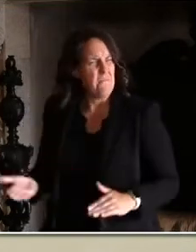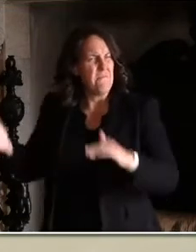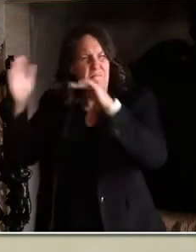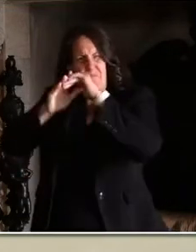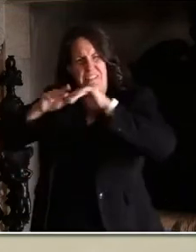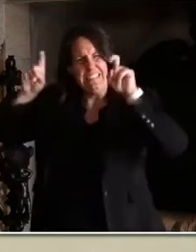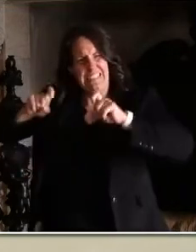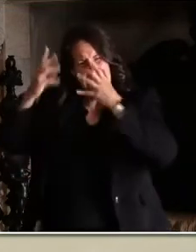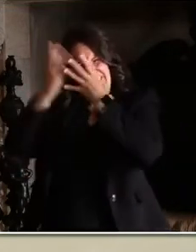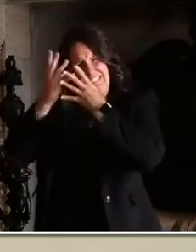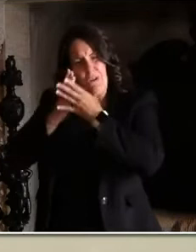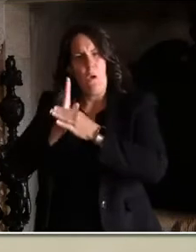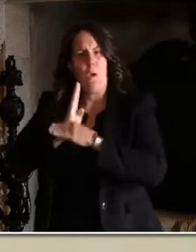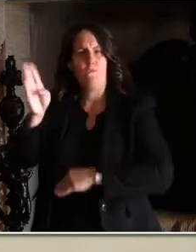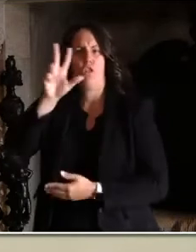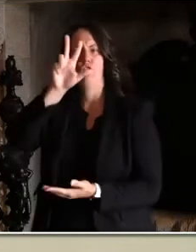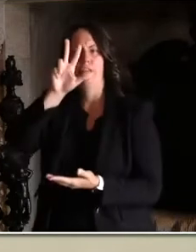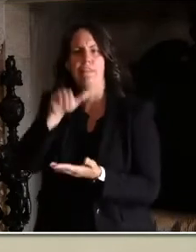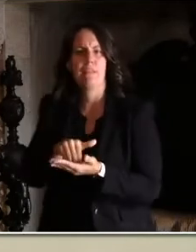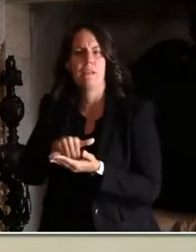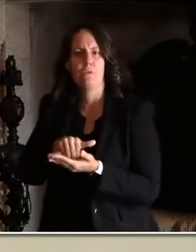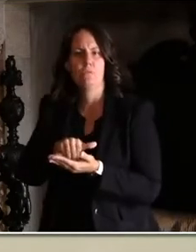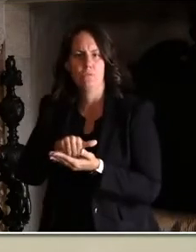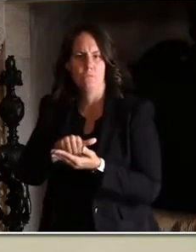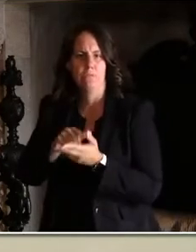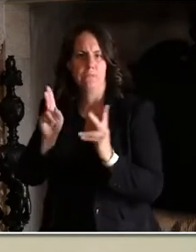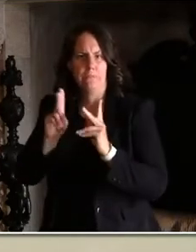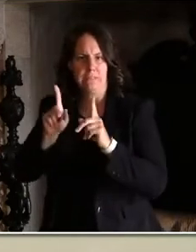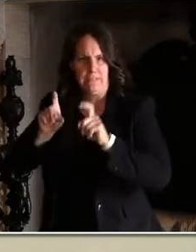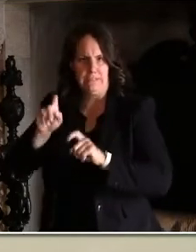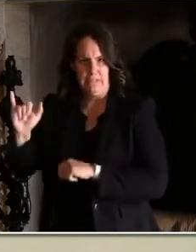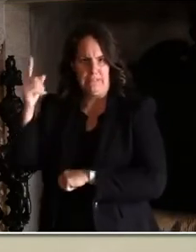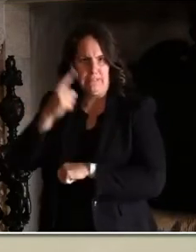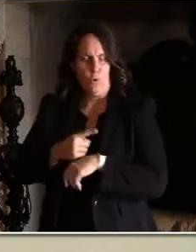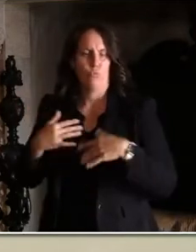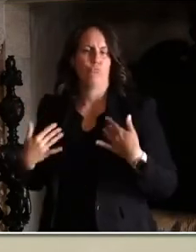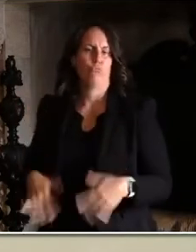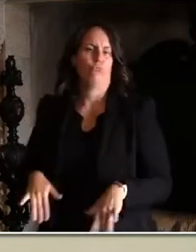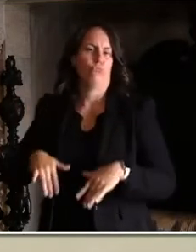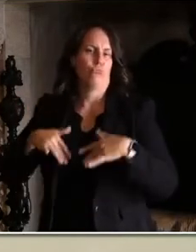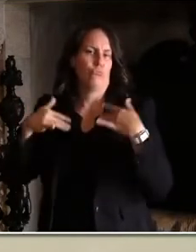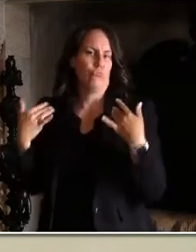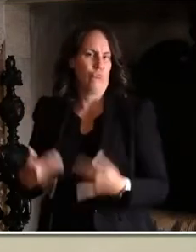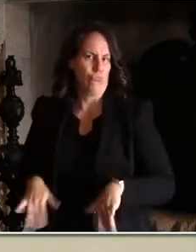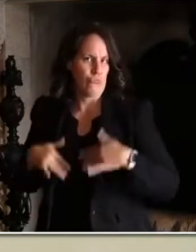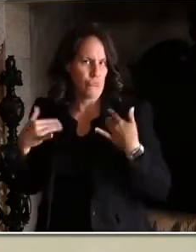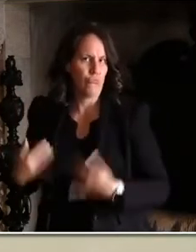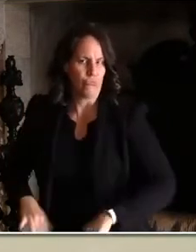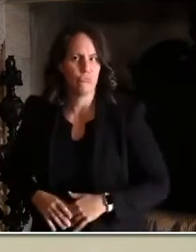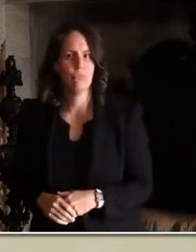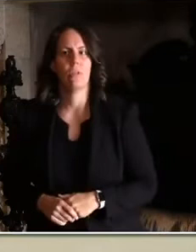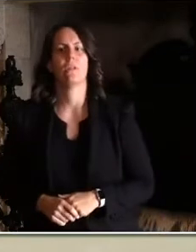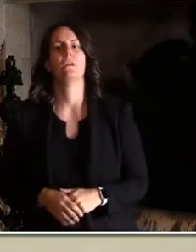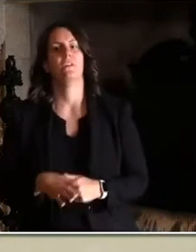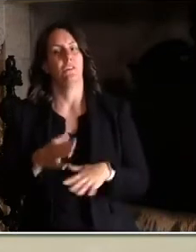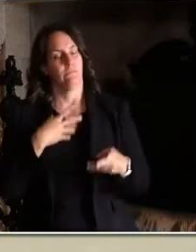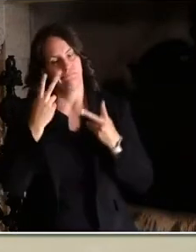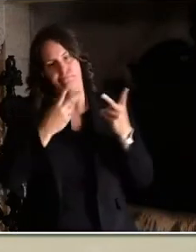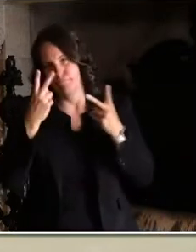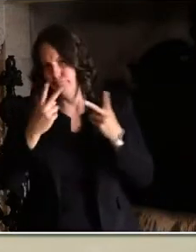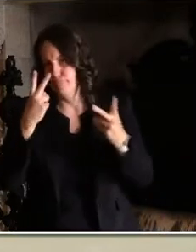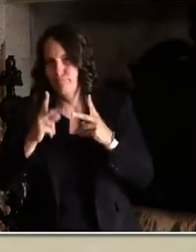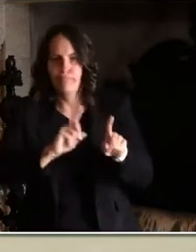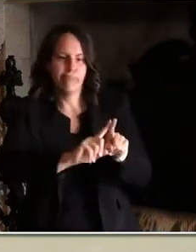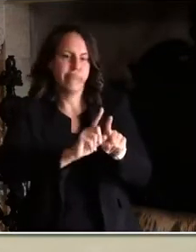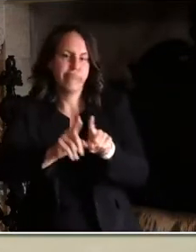We've seen demand fluctuate at each of these sites from as little as a few hundred tests each day to more than 3,000 in a day.